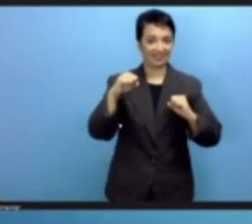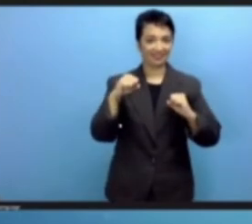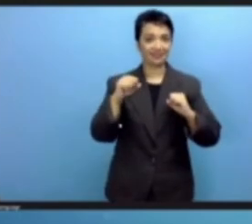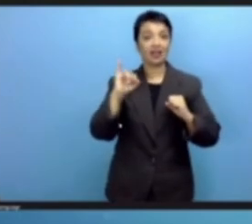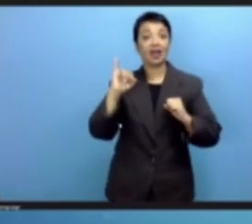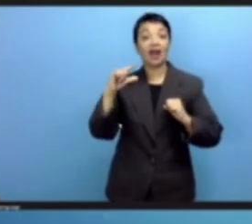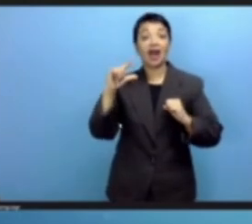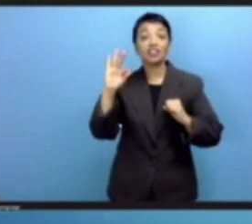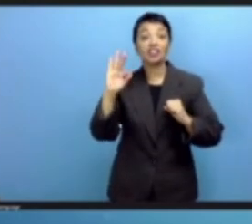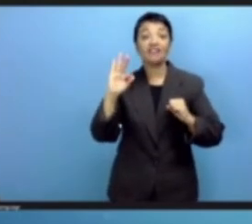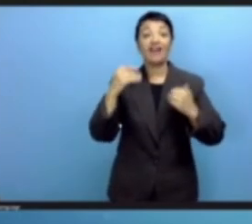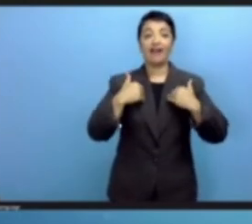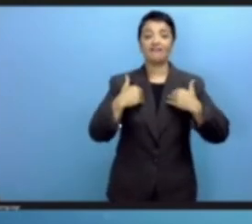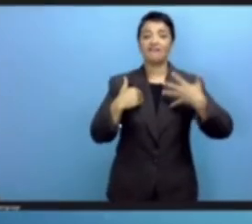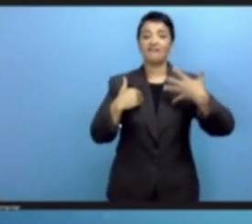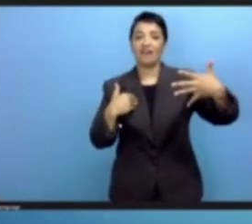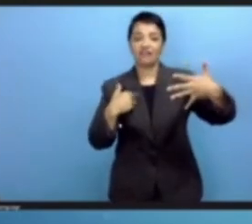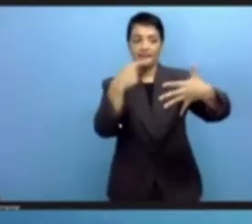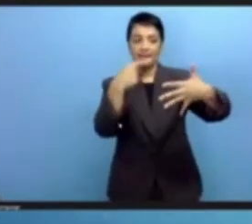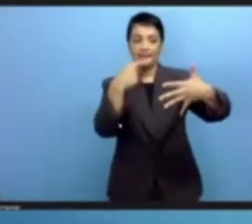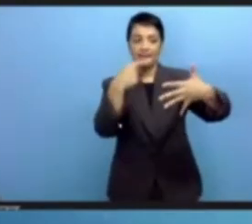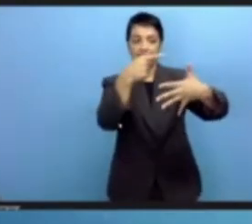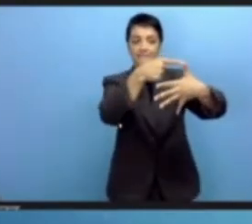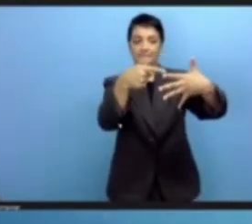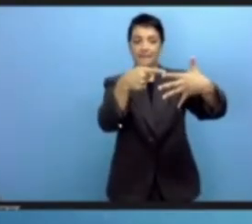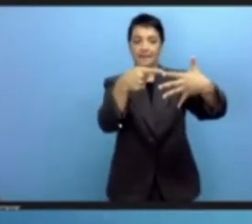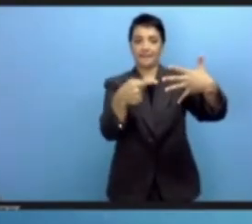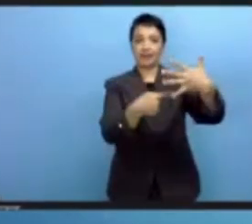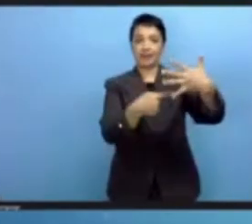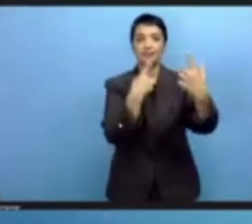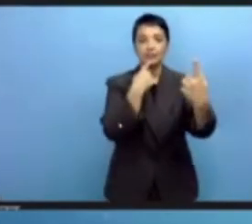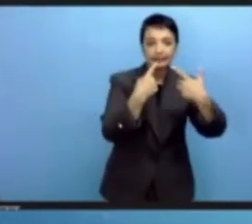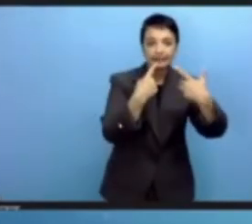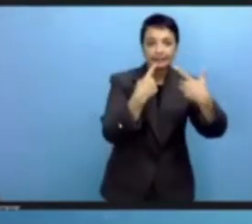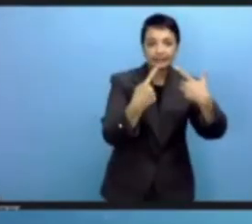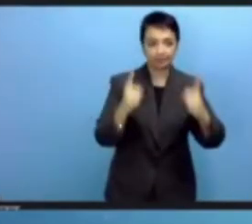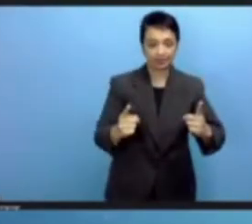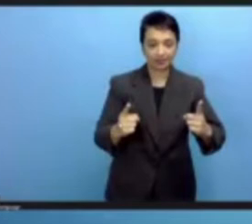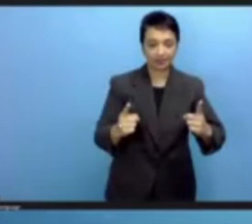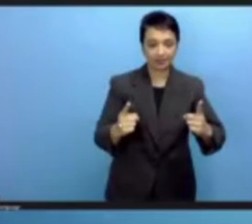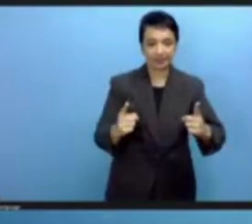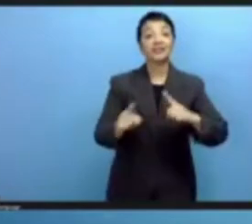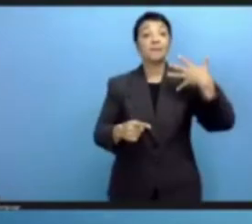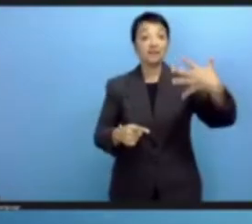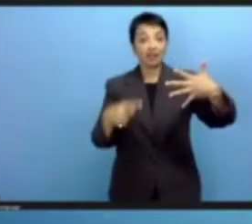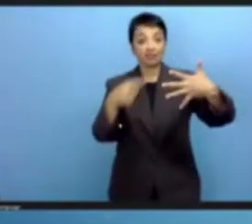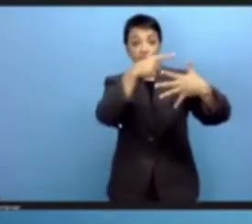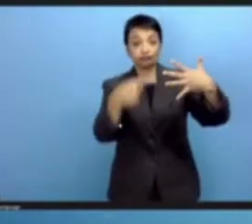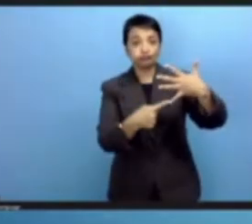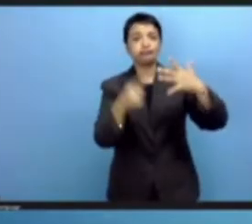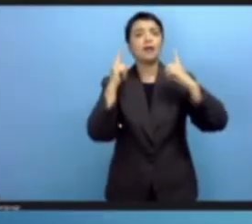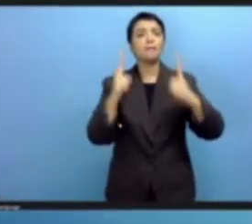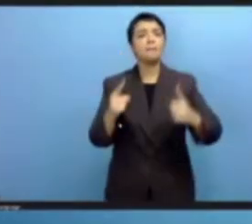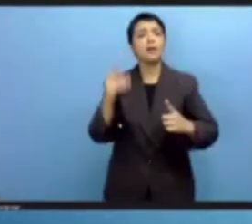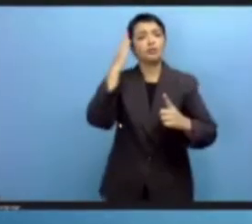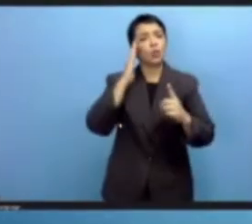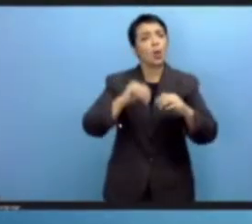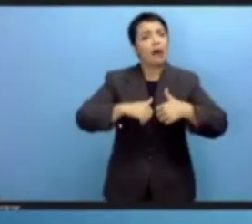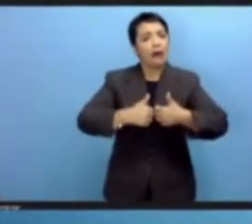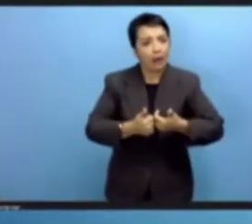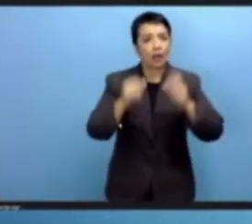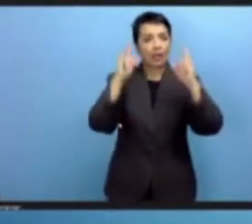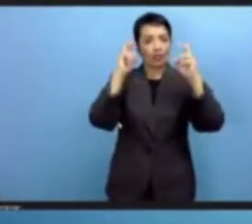items on its agenda and those five items are closely aligned with the themes that the Global Digital